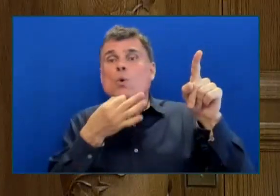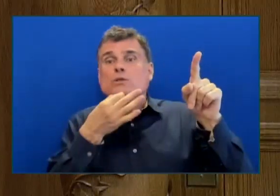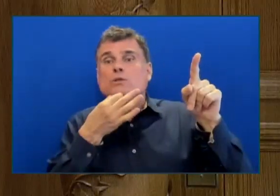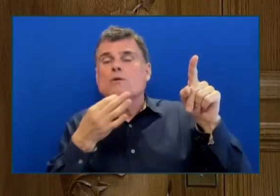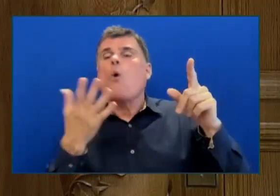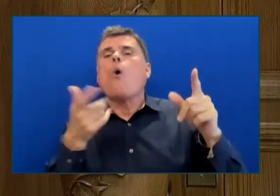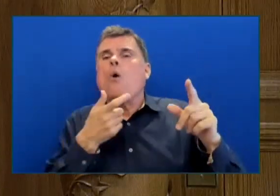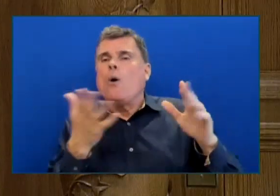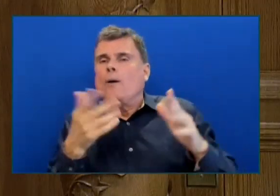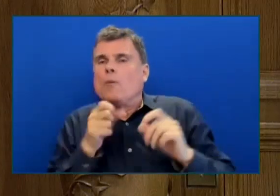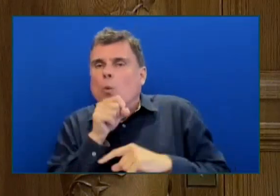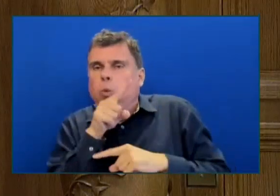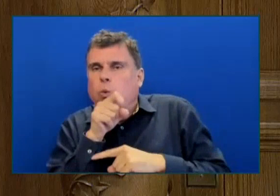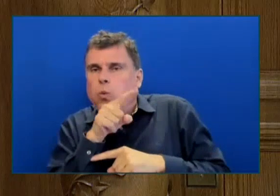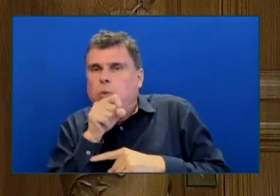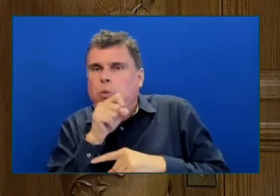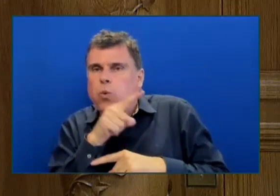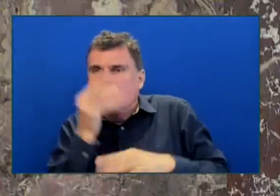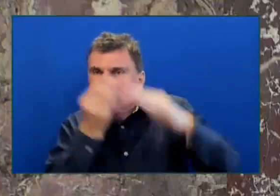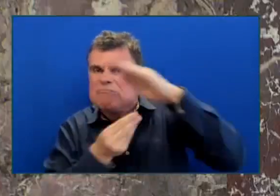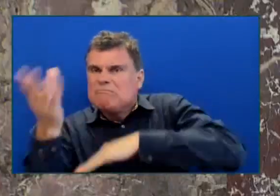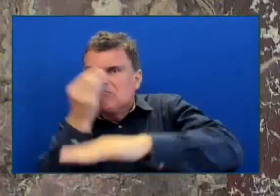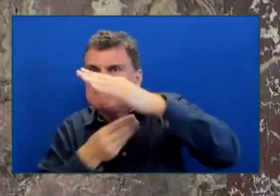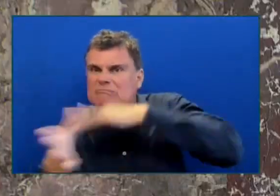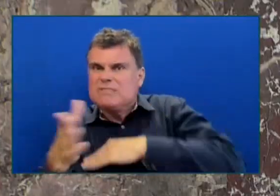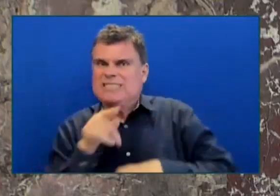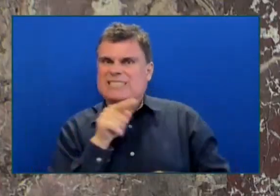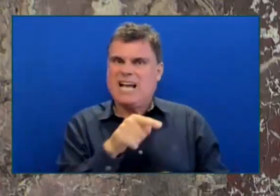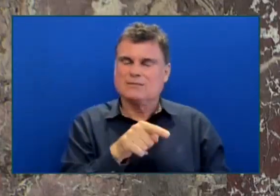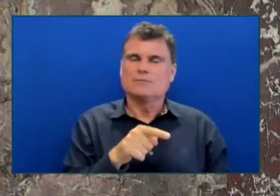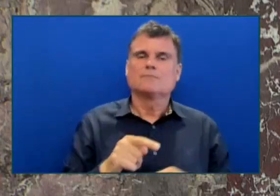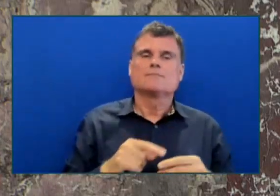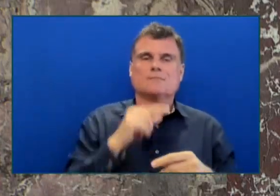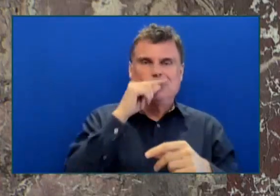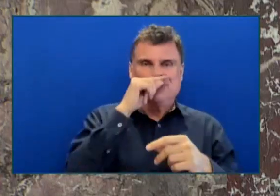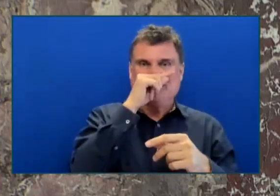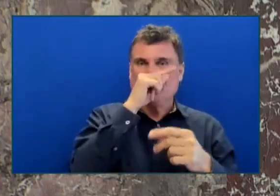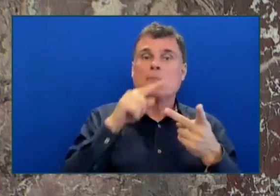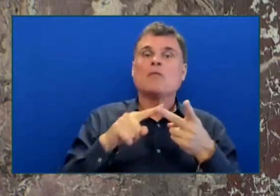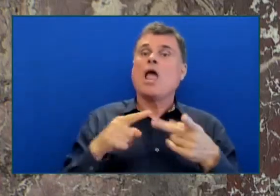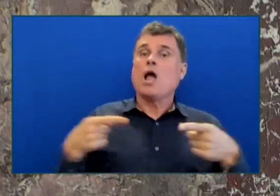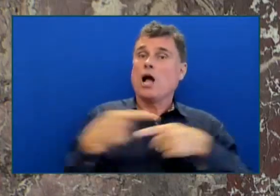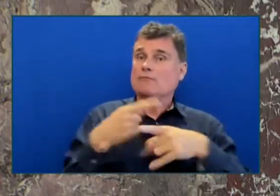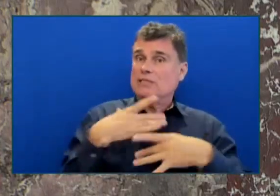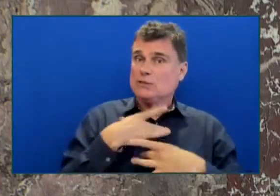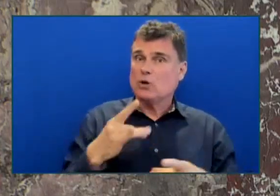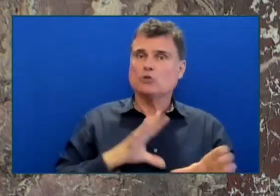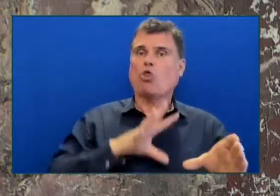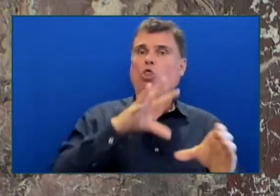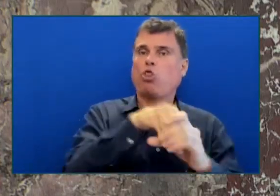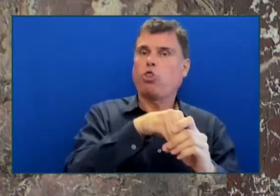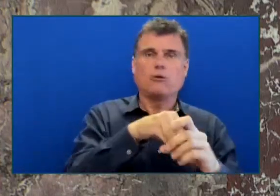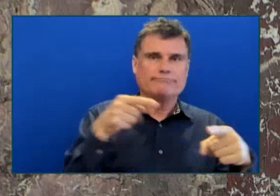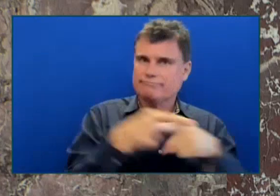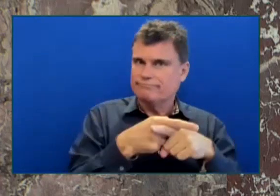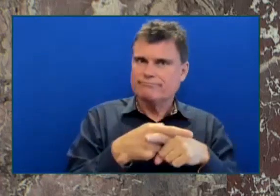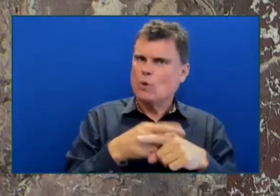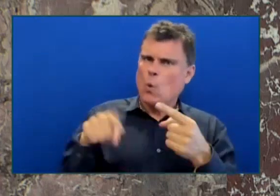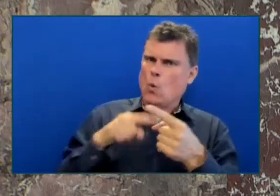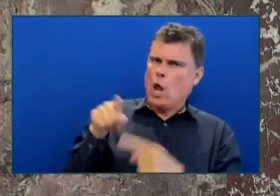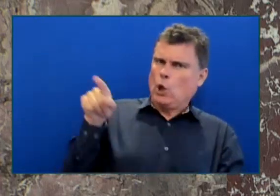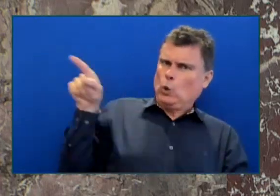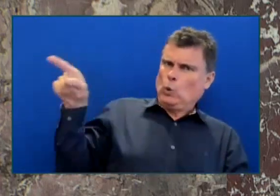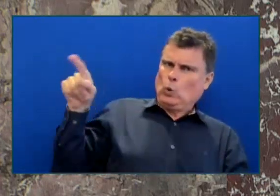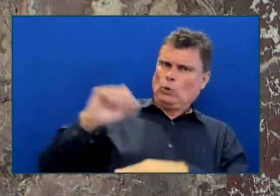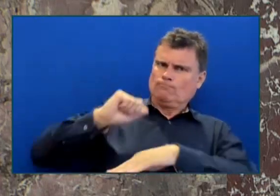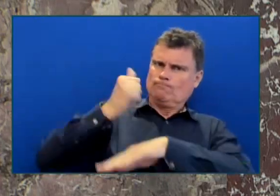Premier Thank you to the member for the question And it is an important one Public trust in public institutions It